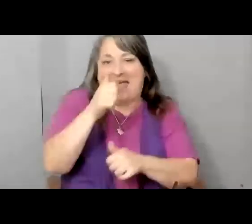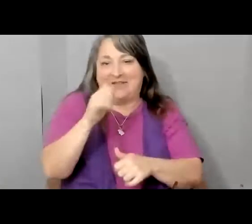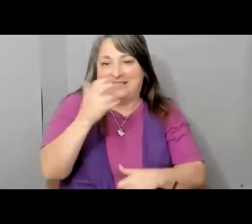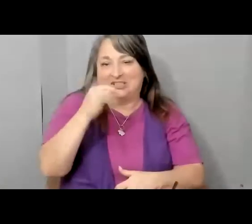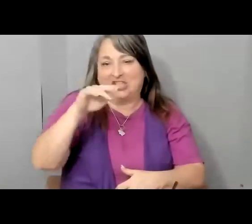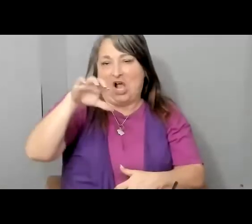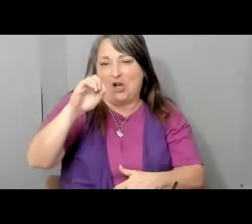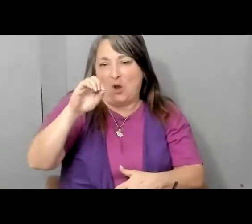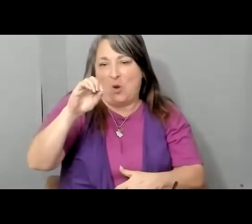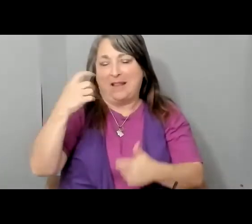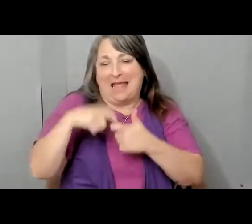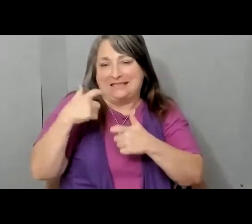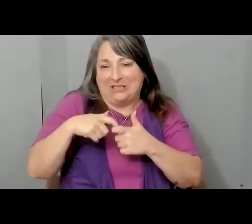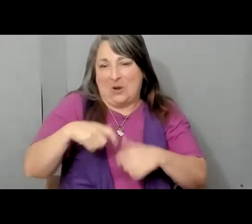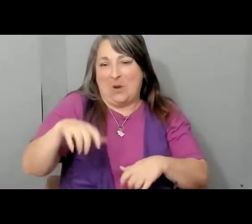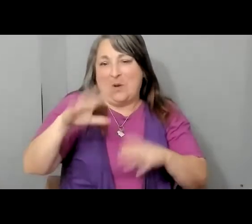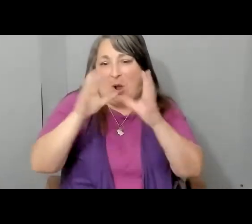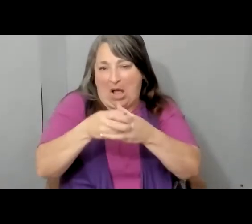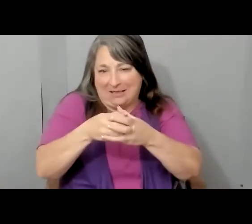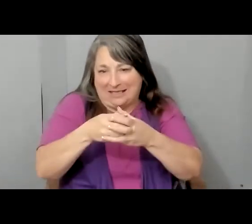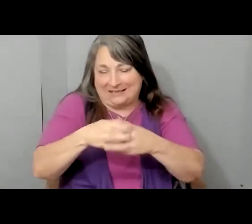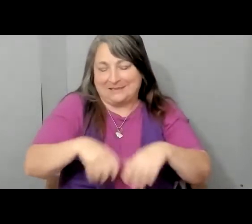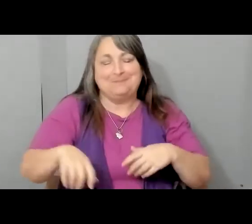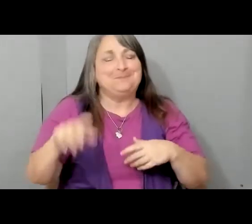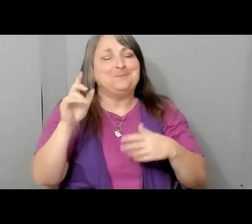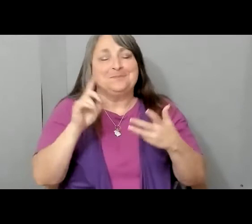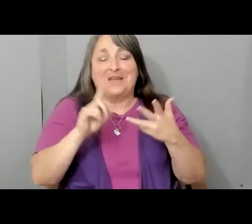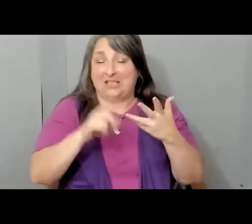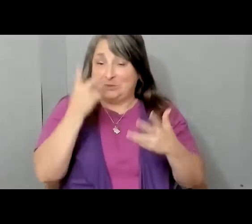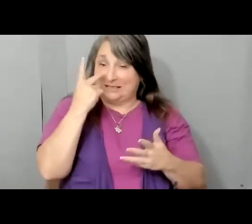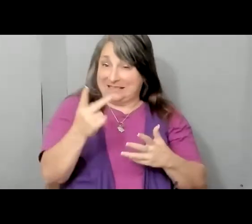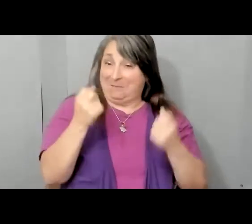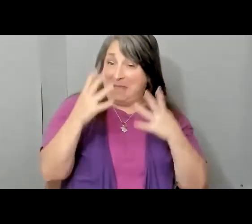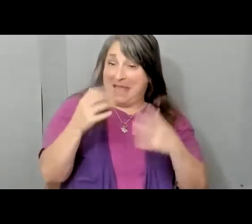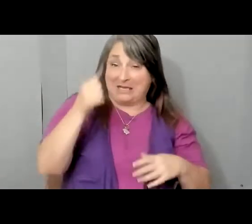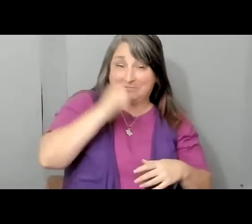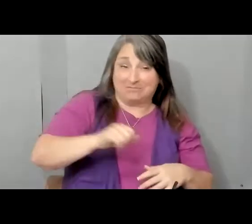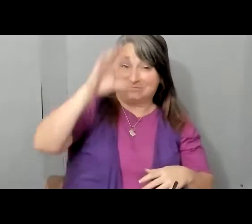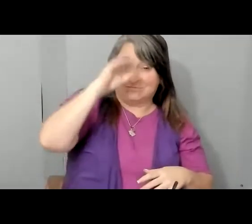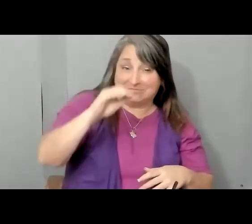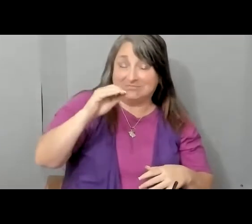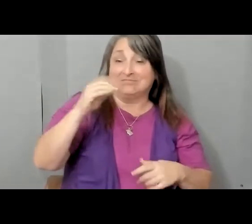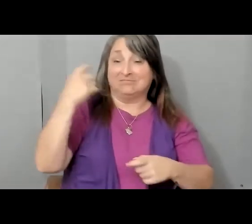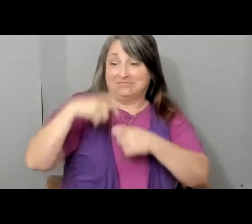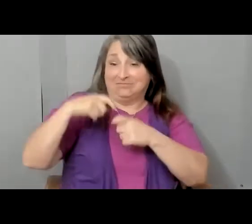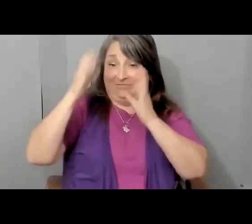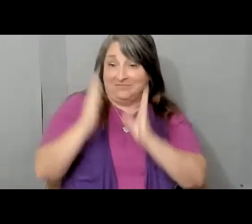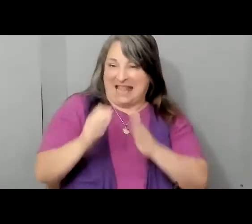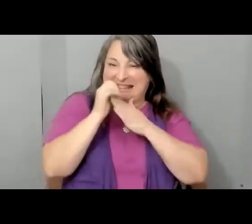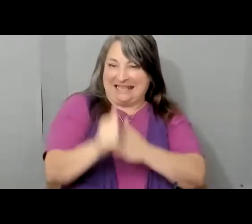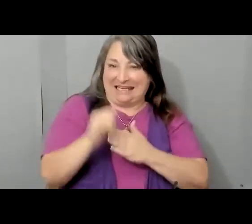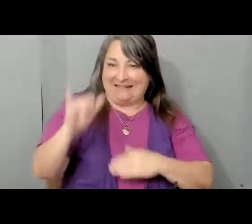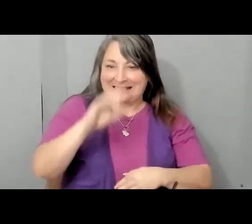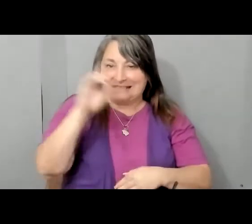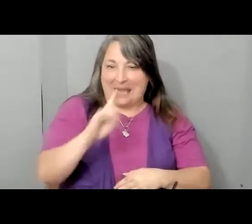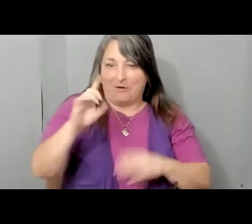Caucus, Carlos Octala. And what you see is Latinos and Latinas leading throughout this Democratic Party in different